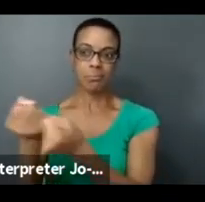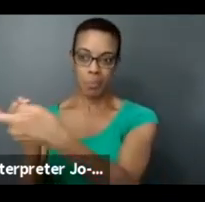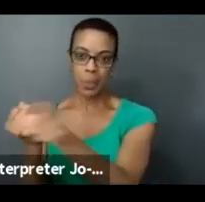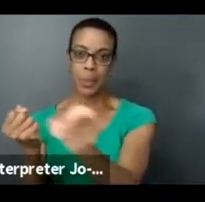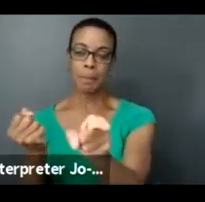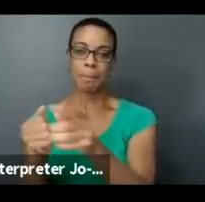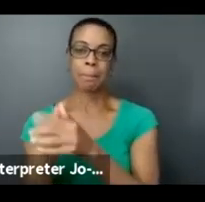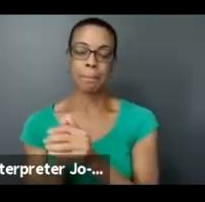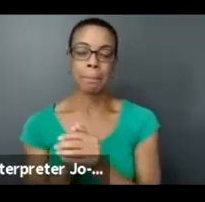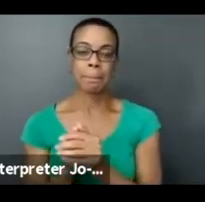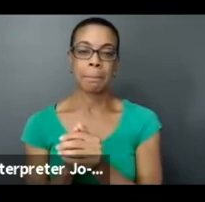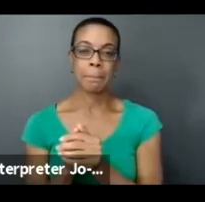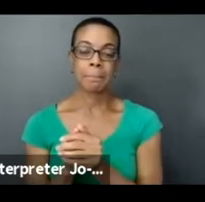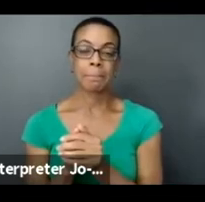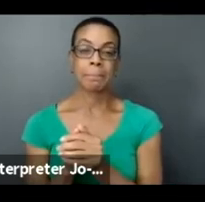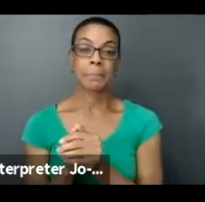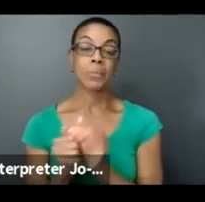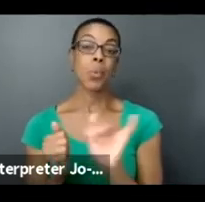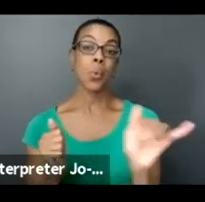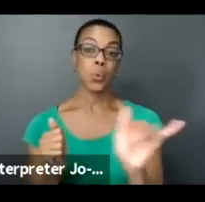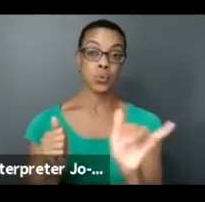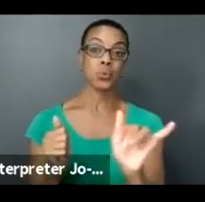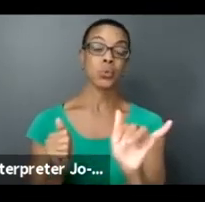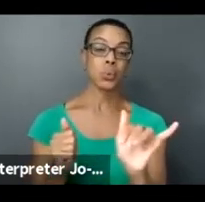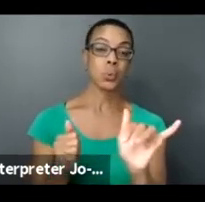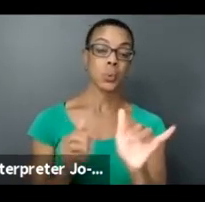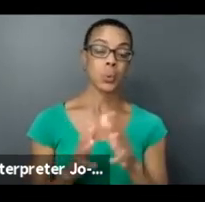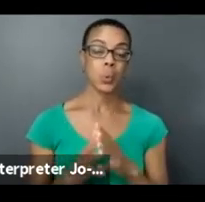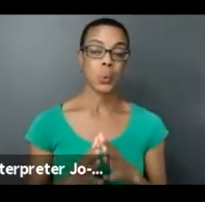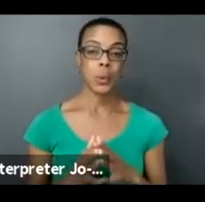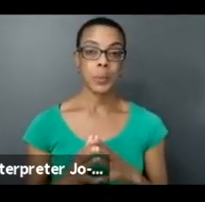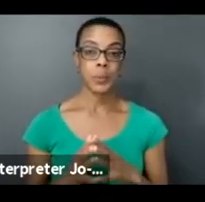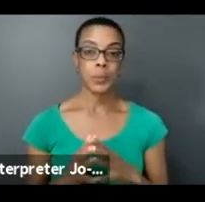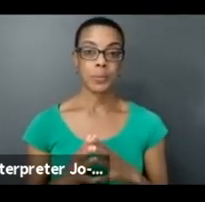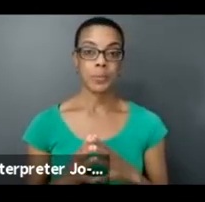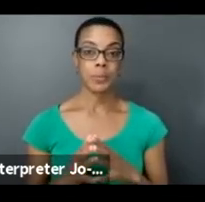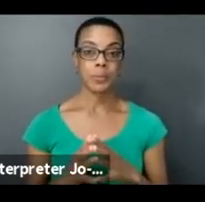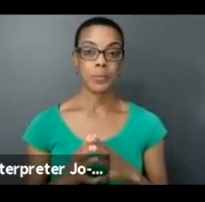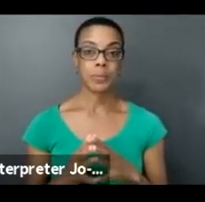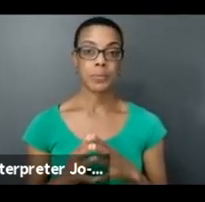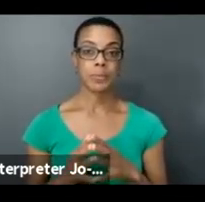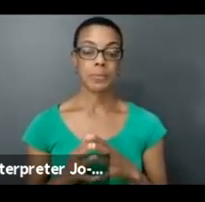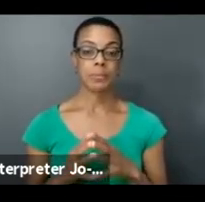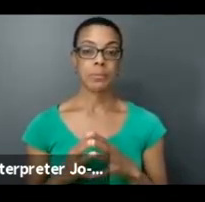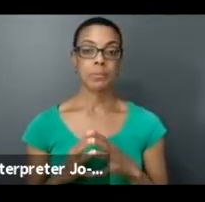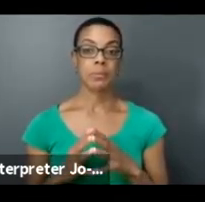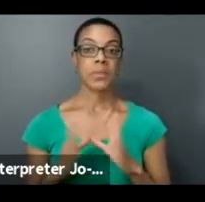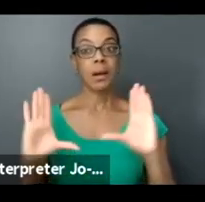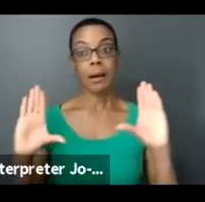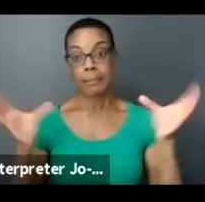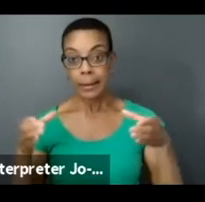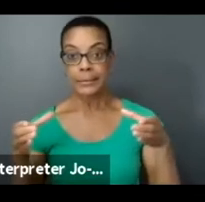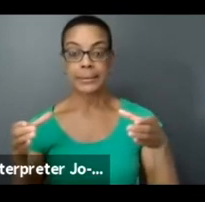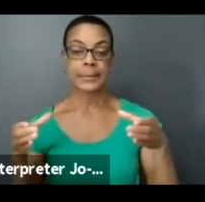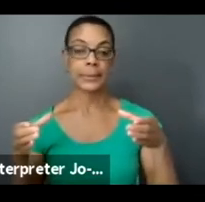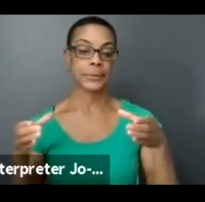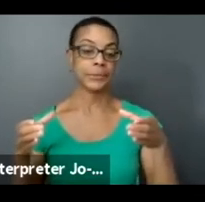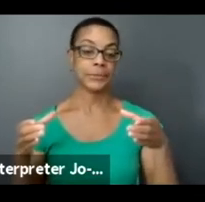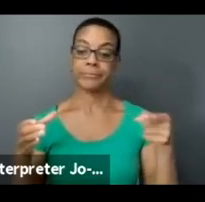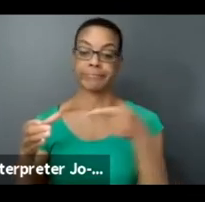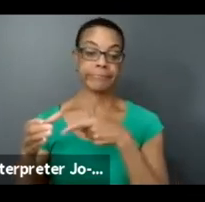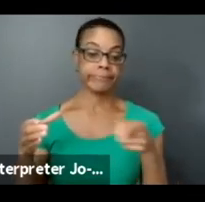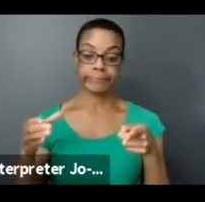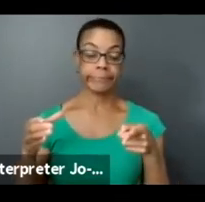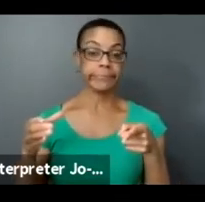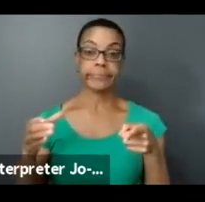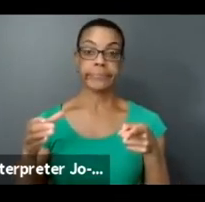Some, another thing to keep in mind, though, is that collective, if someone wants to do some work, and they, they want to